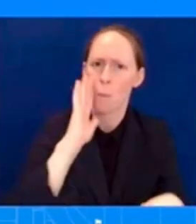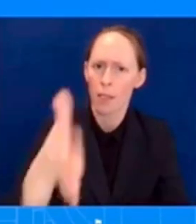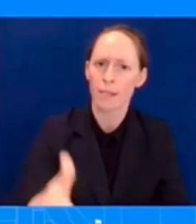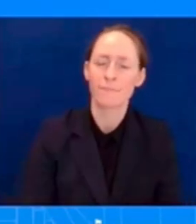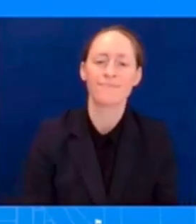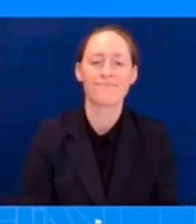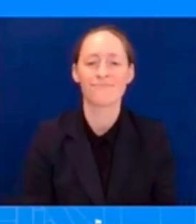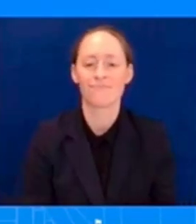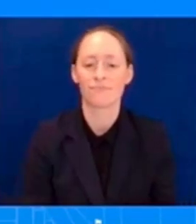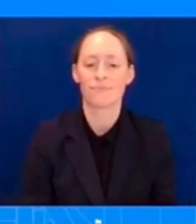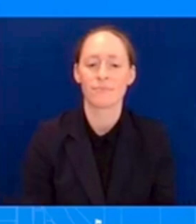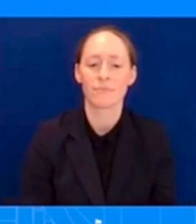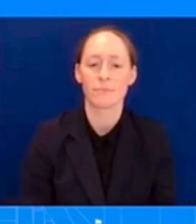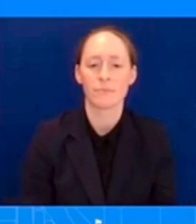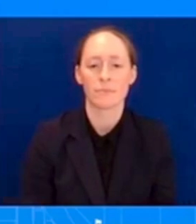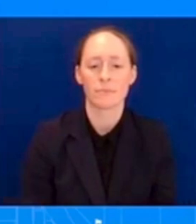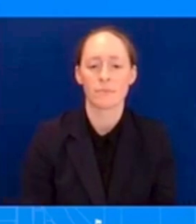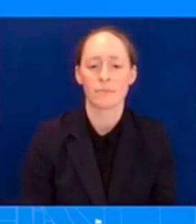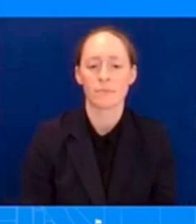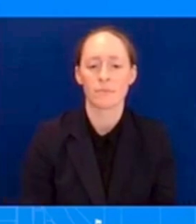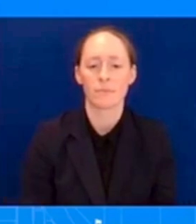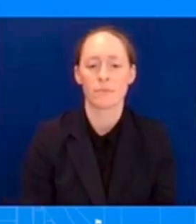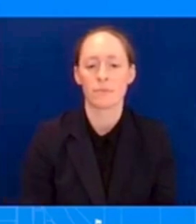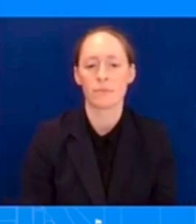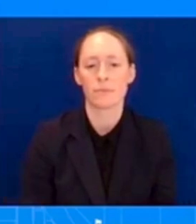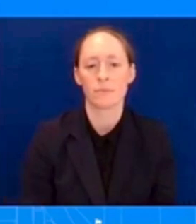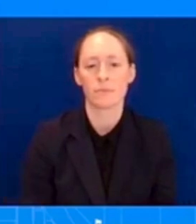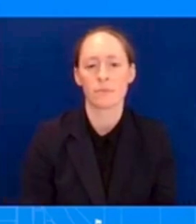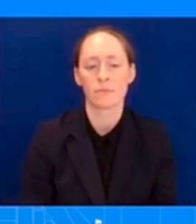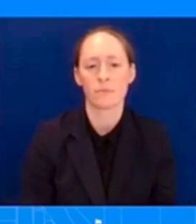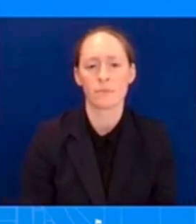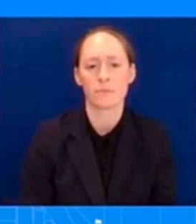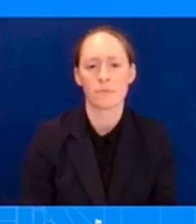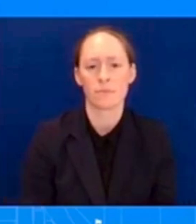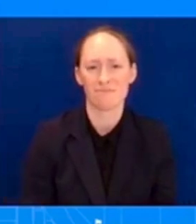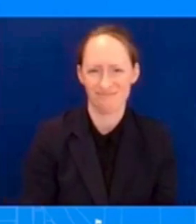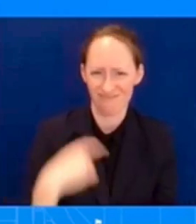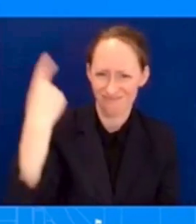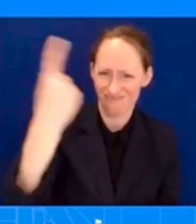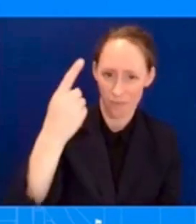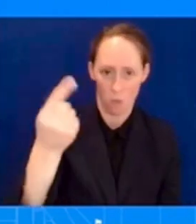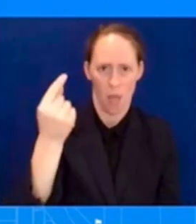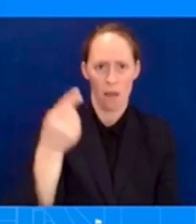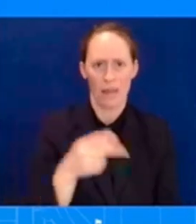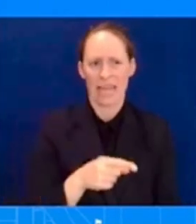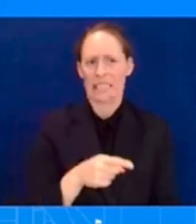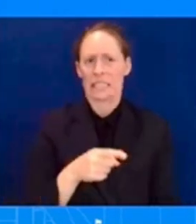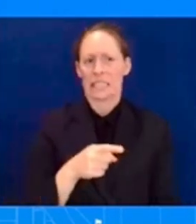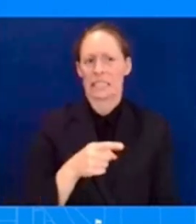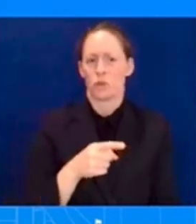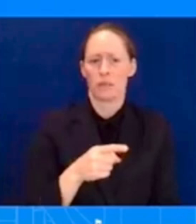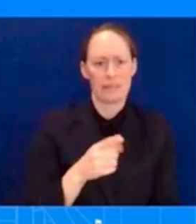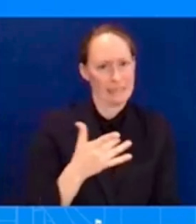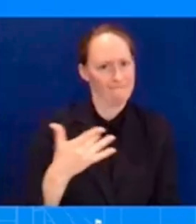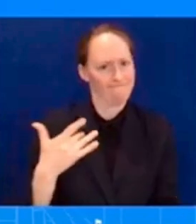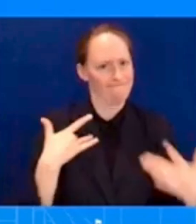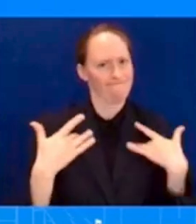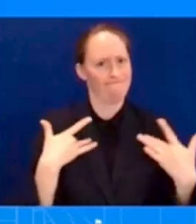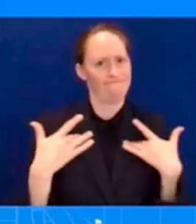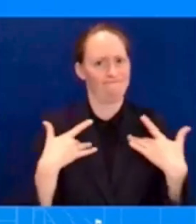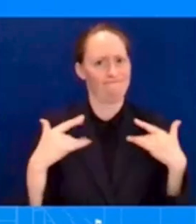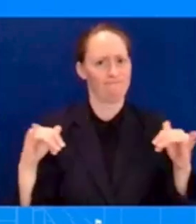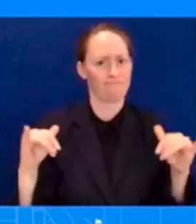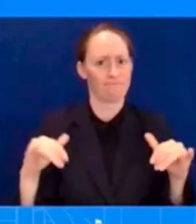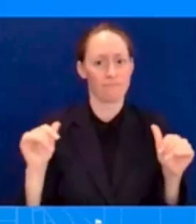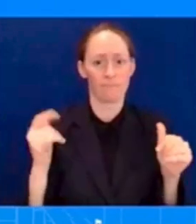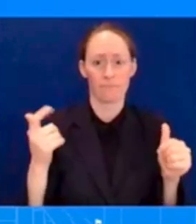about a potential work stoppage at U.S. auto plants, given the tense nature of that negotiation? So, look, I'm not going to get into hypotheticals from here. What I can say is